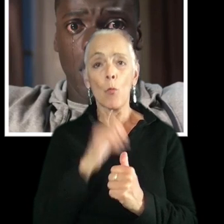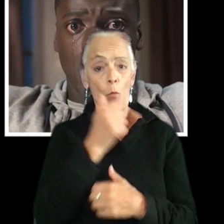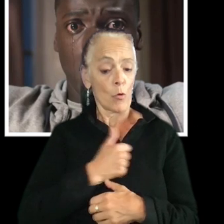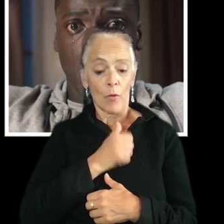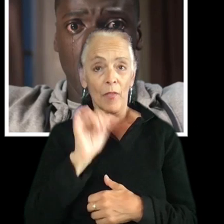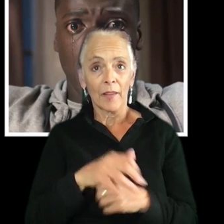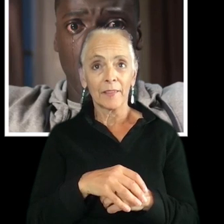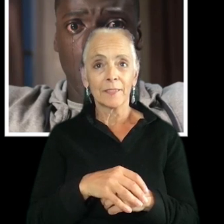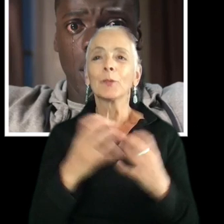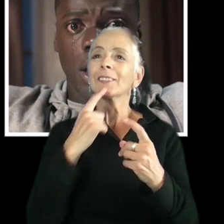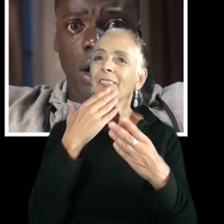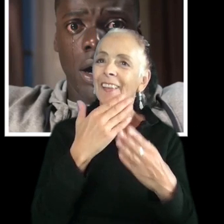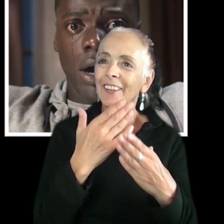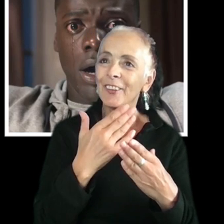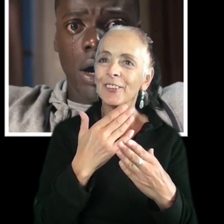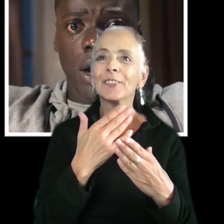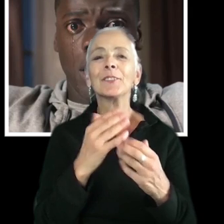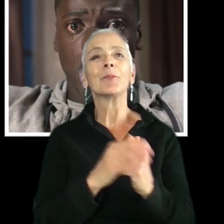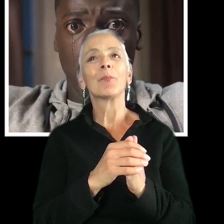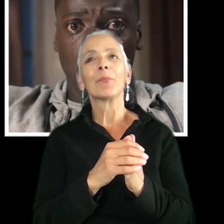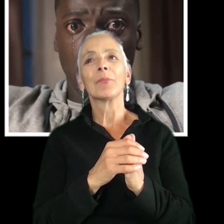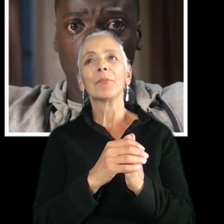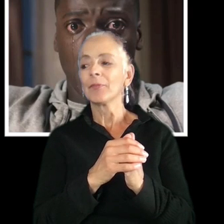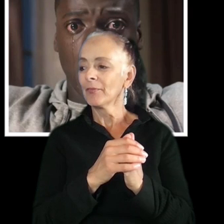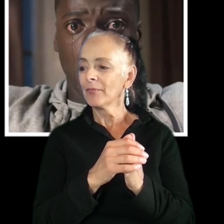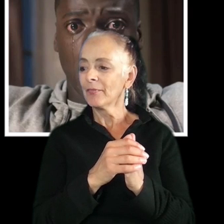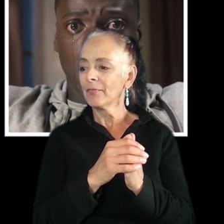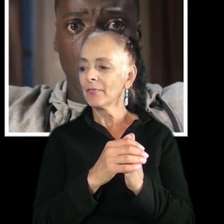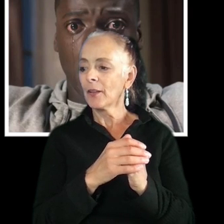just wanted to say thank you for, um, lit...